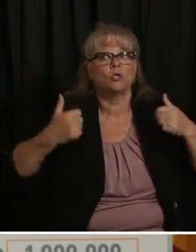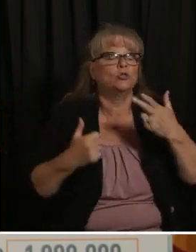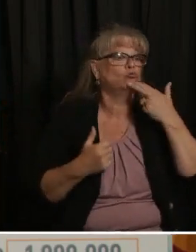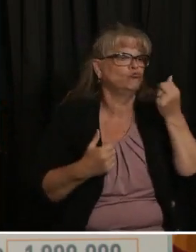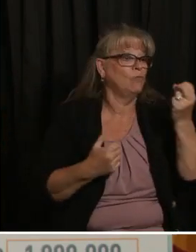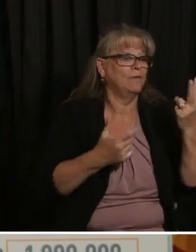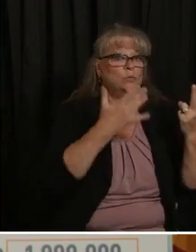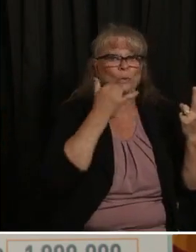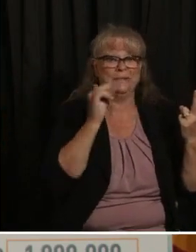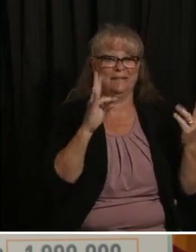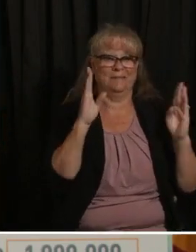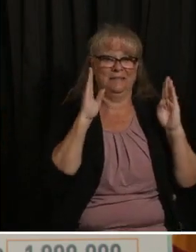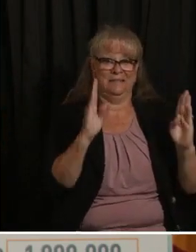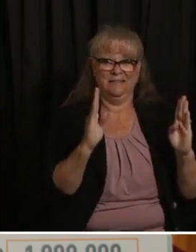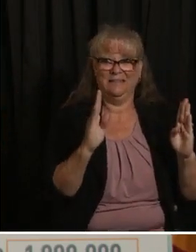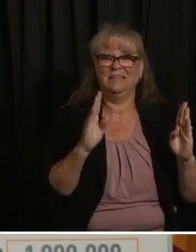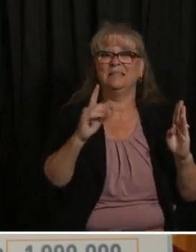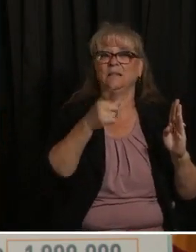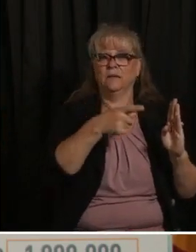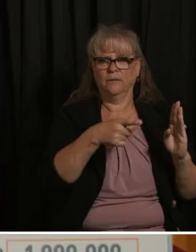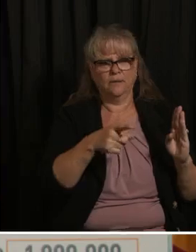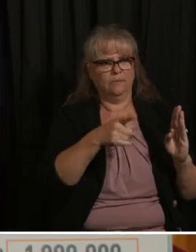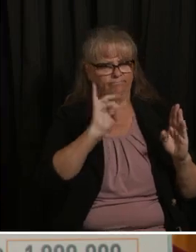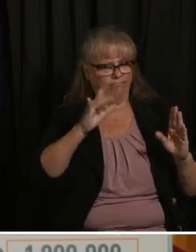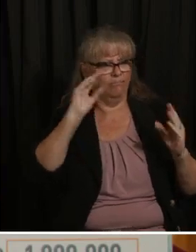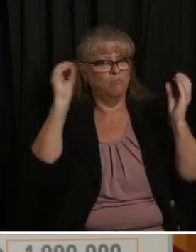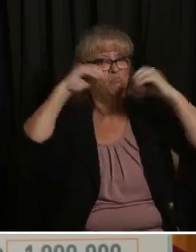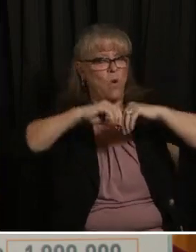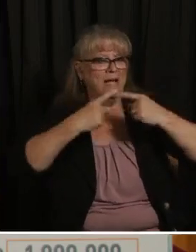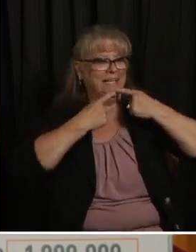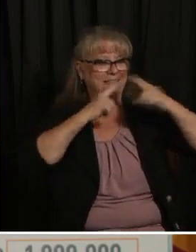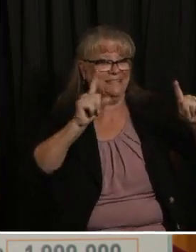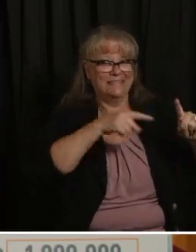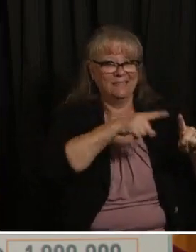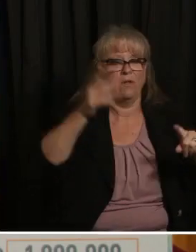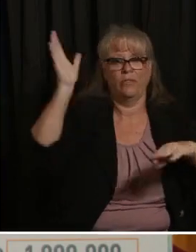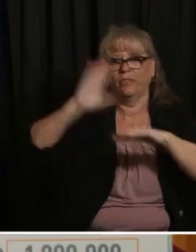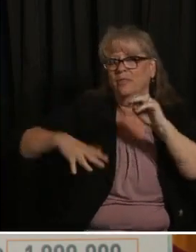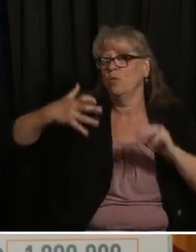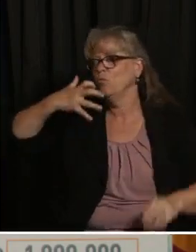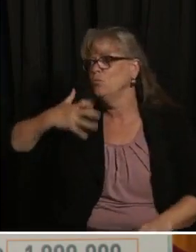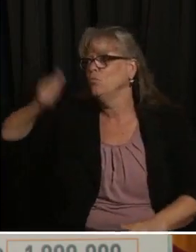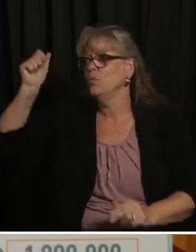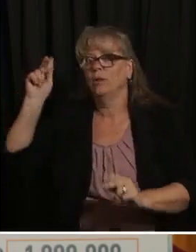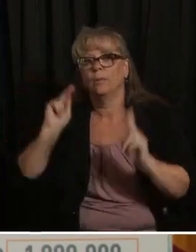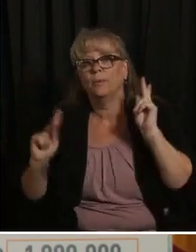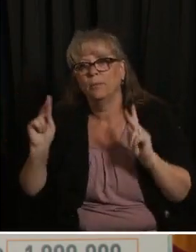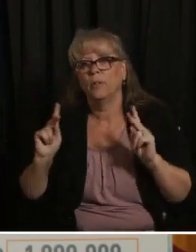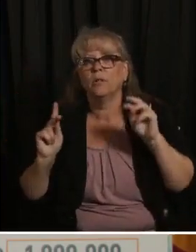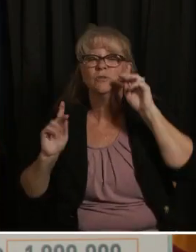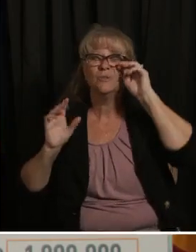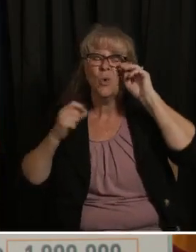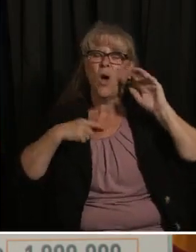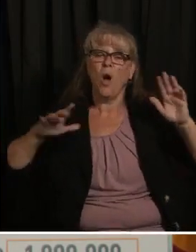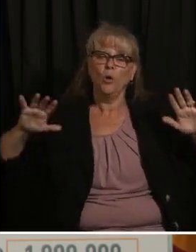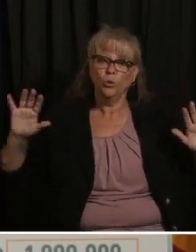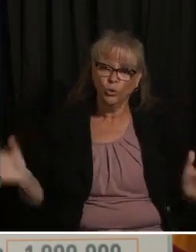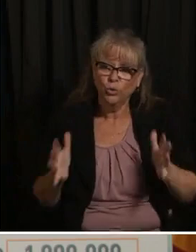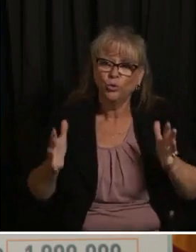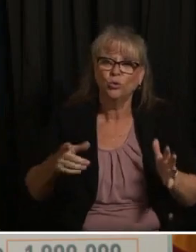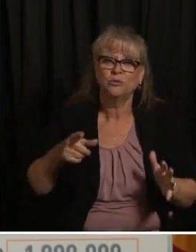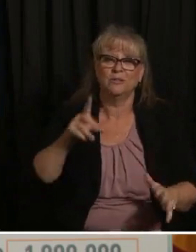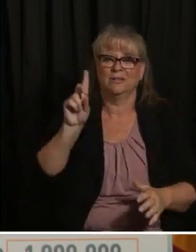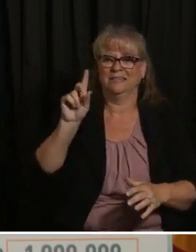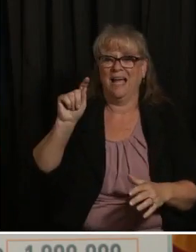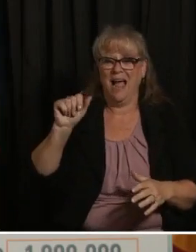stronger efficacy of the vaccine than it is for uh for older older americans so i encourage people to look at the data and the science